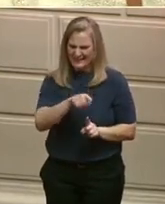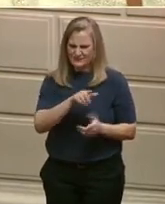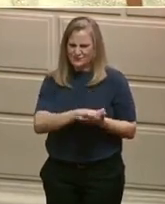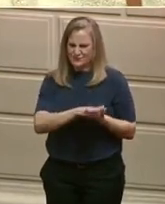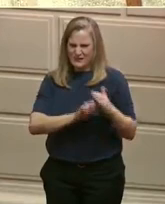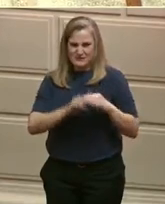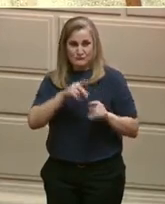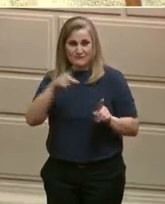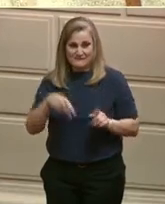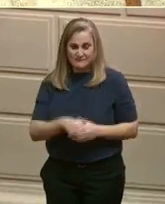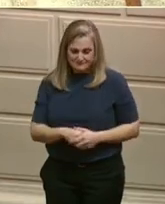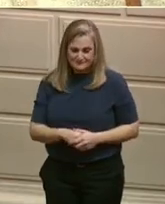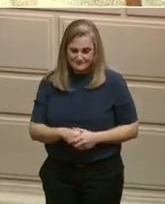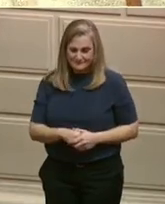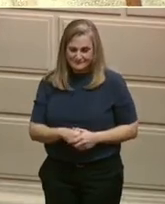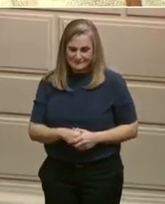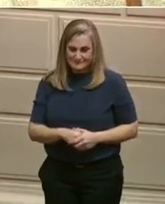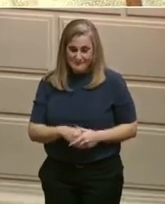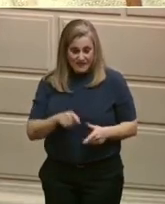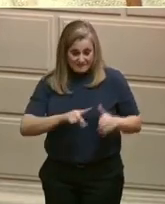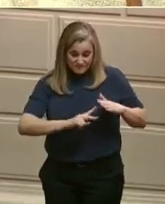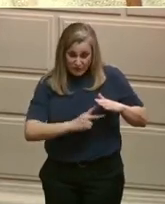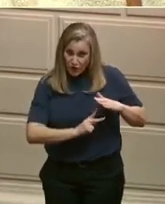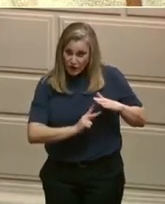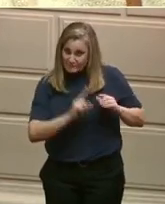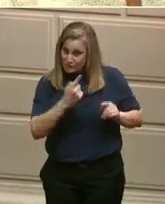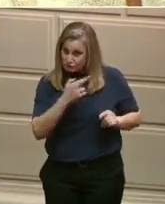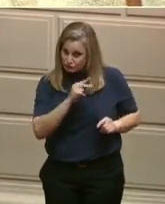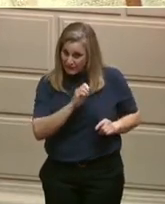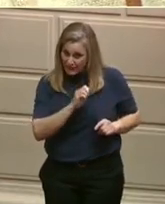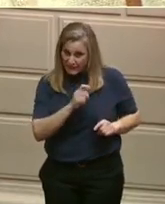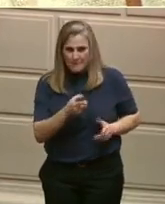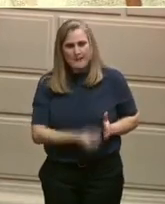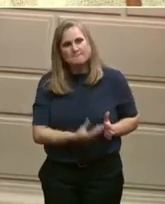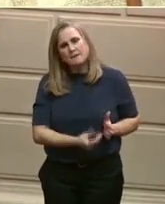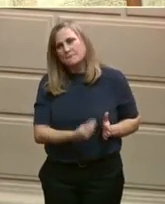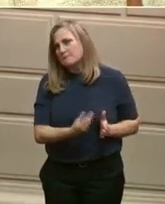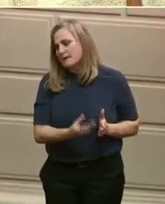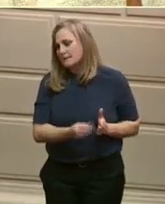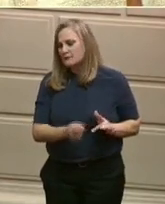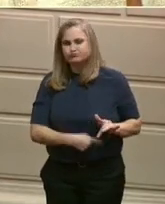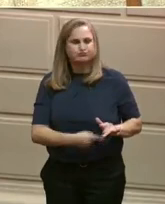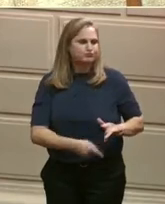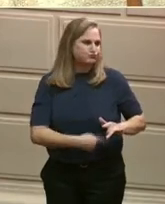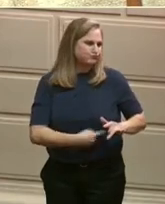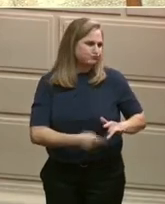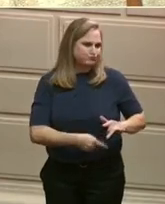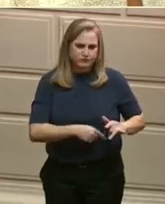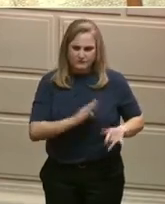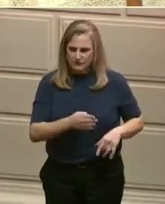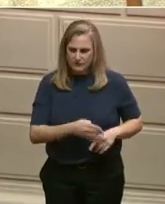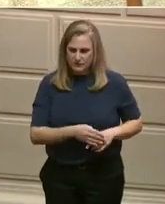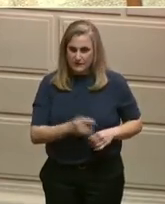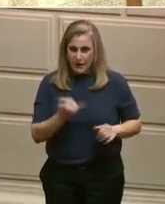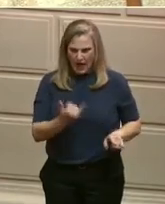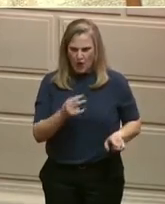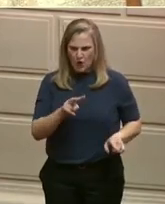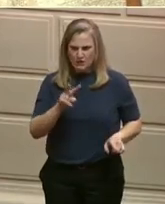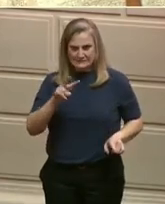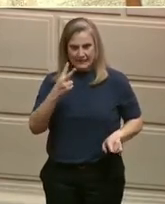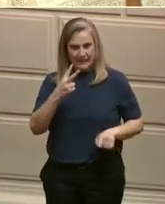In kindergarten and first grade, he was chronically absent. However, he turned things around and just received his